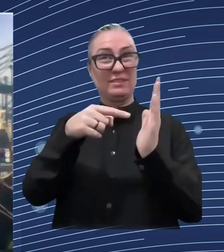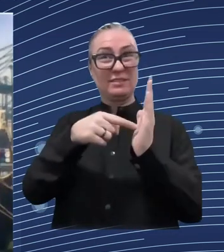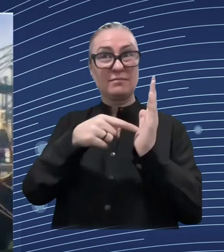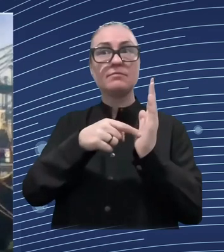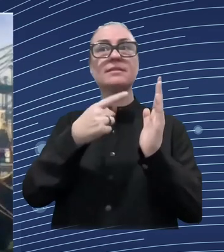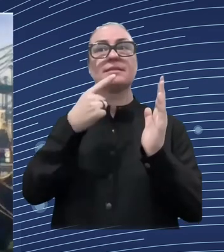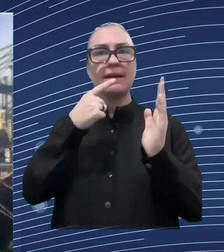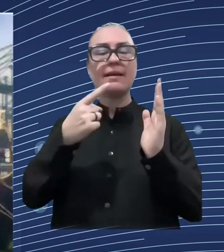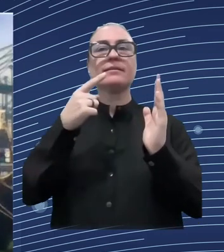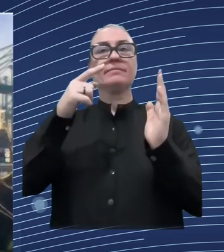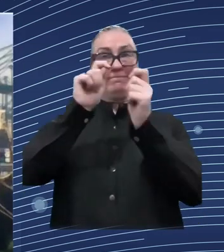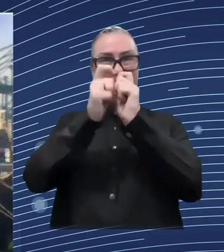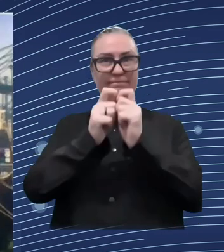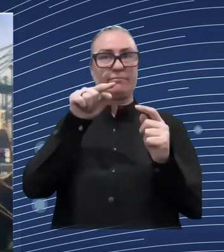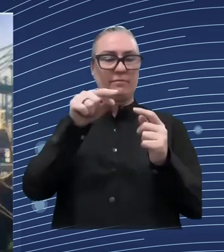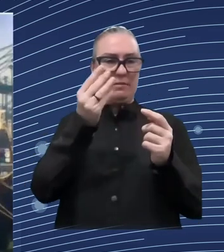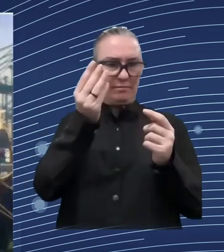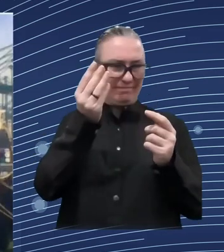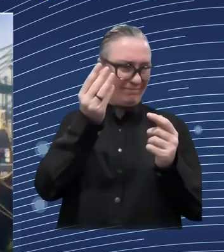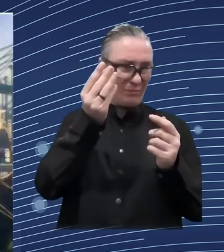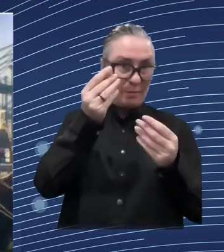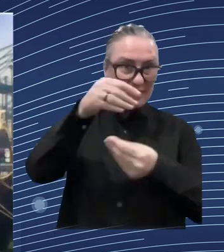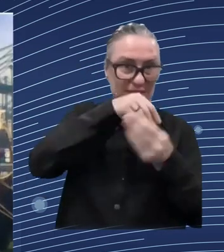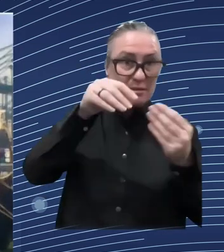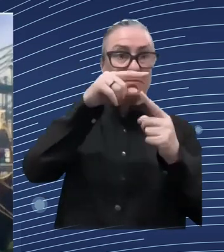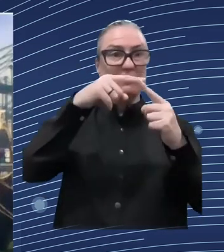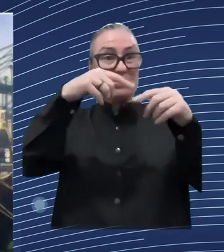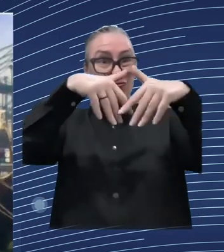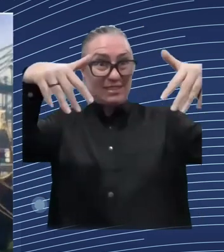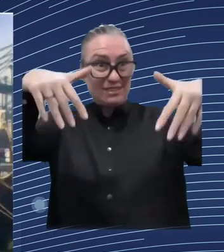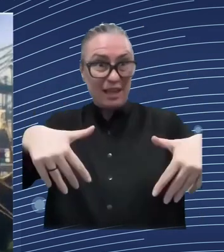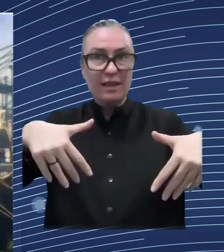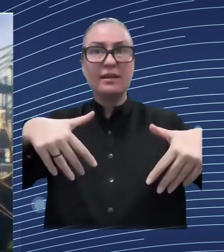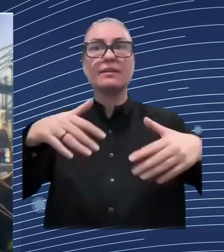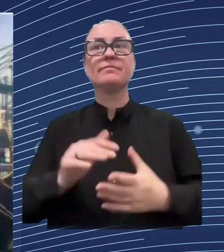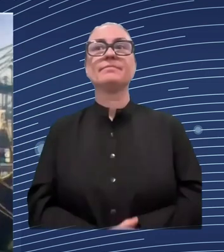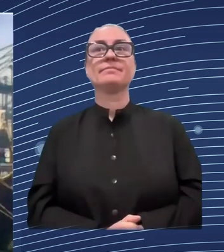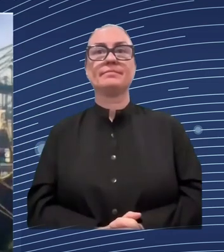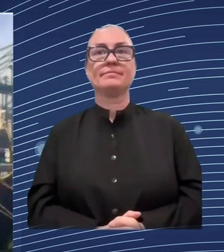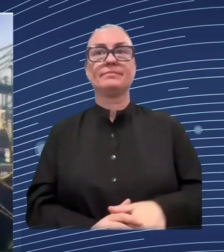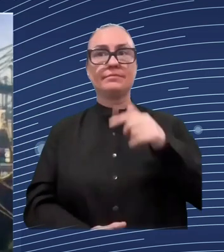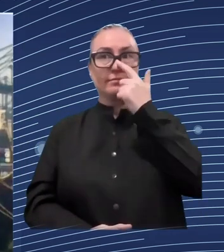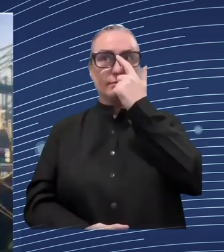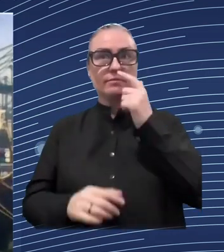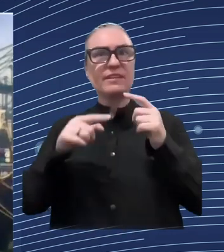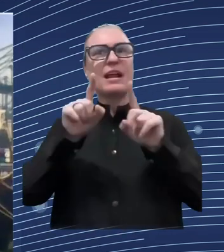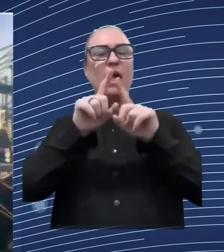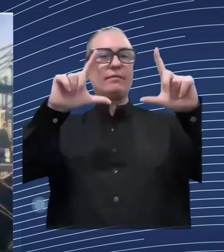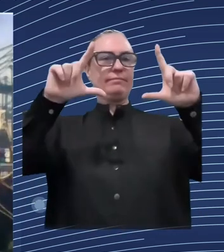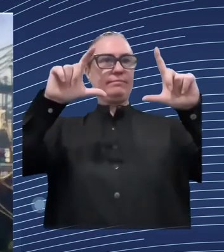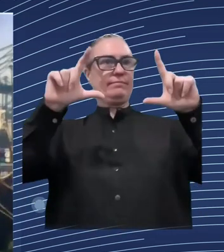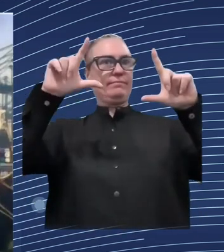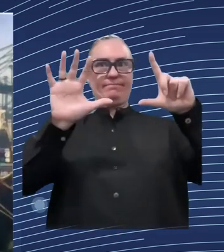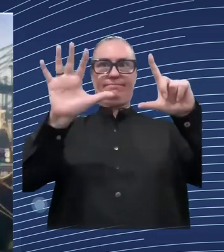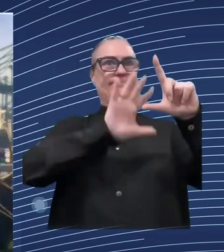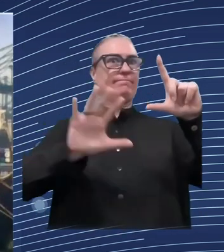question uh in general uh we've seen a lot of progress uh also in the arab rule of law which was the first important area